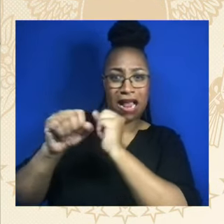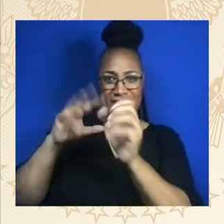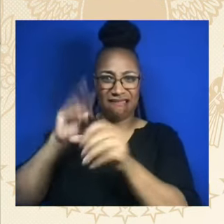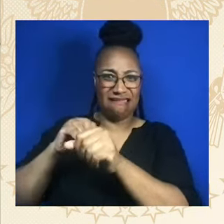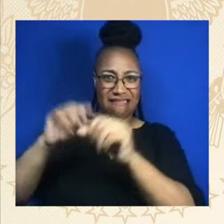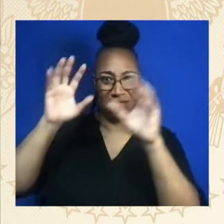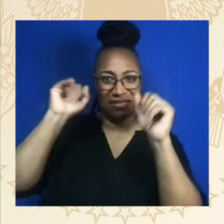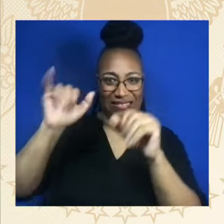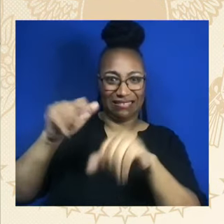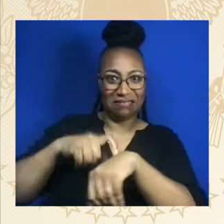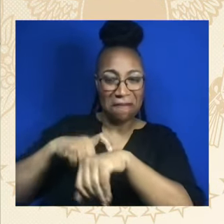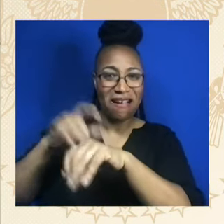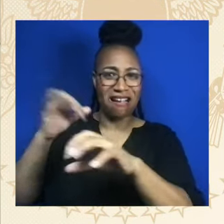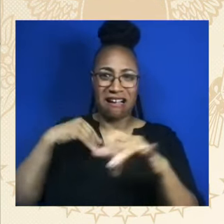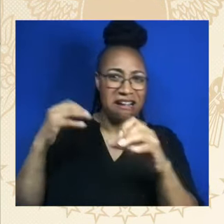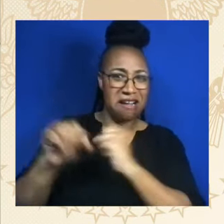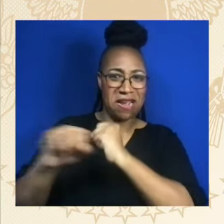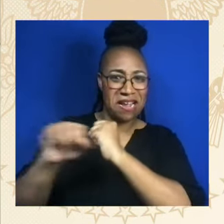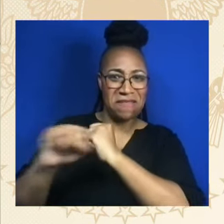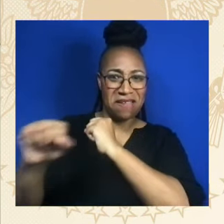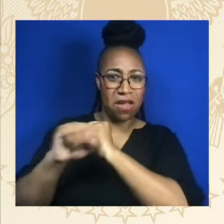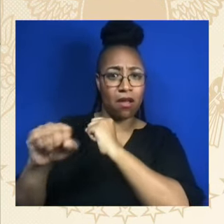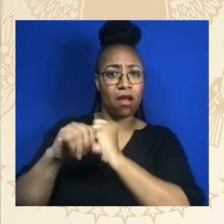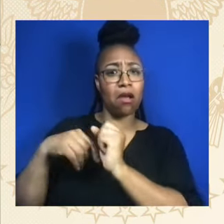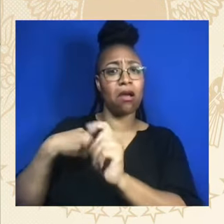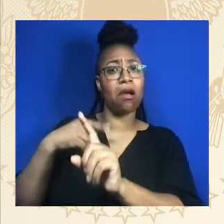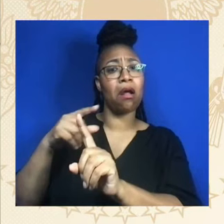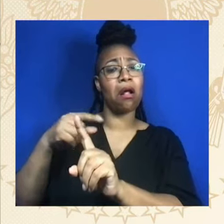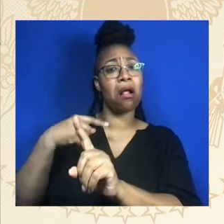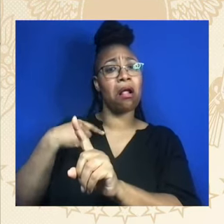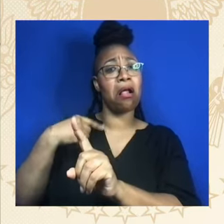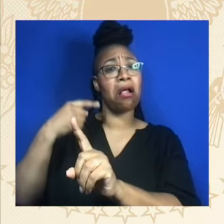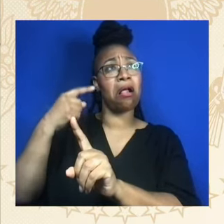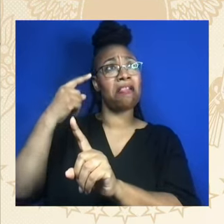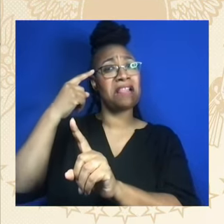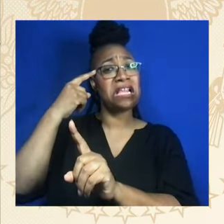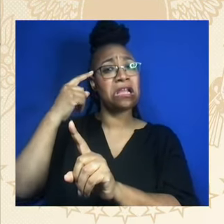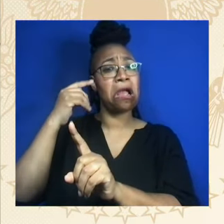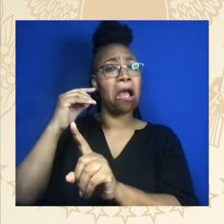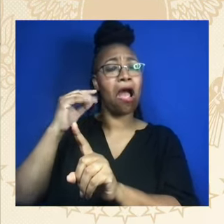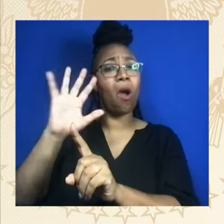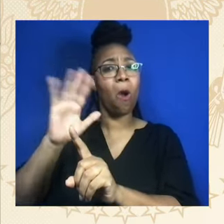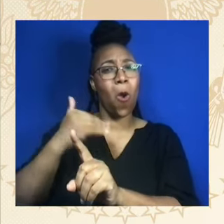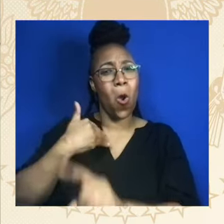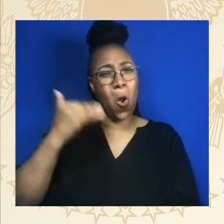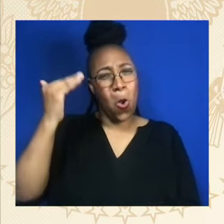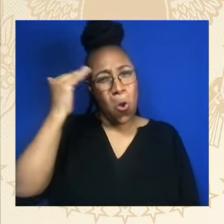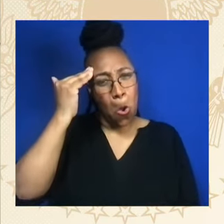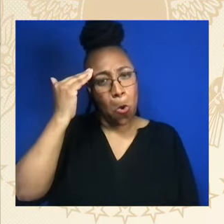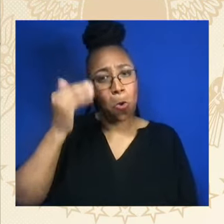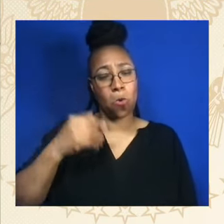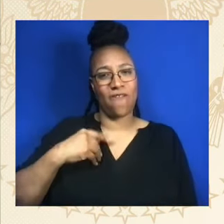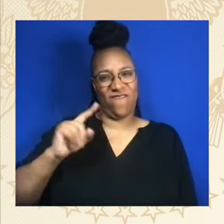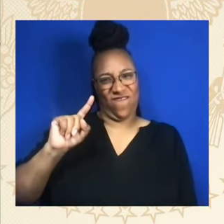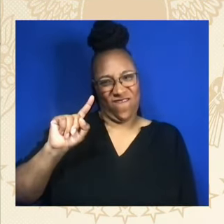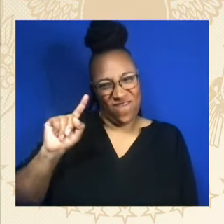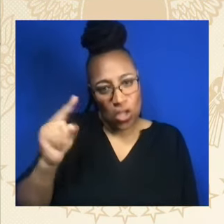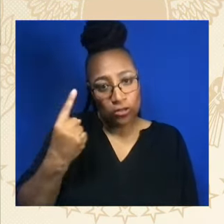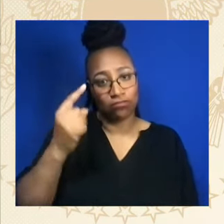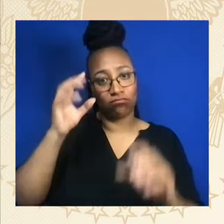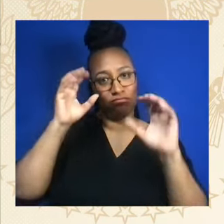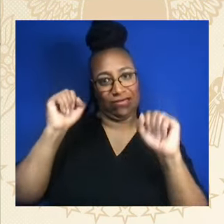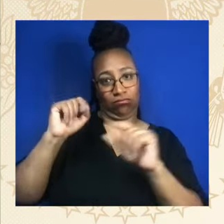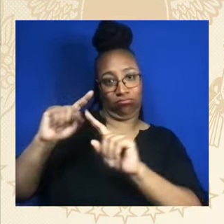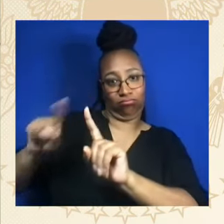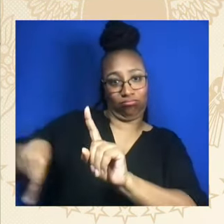think, I know. We are the first administration in history to not only have all the presidents here at one time, but we have a